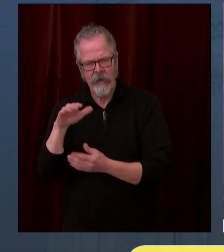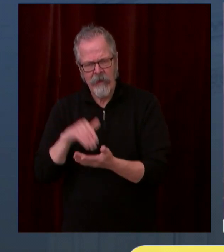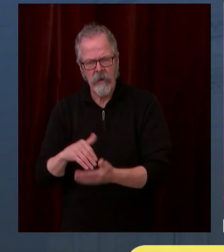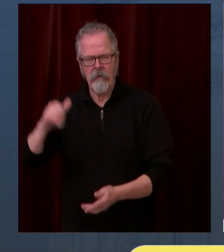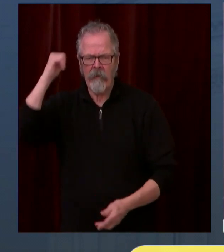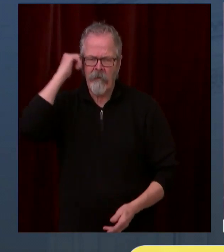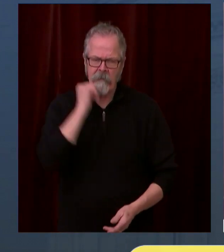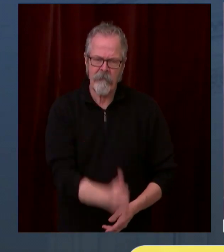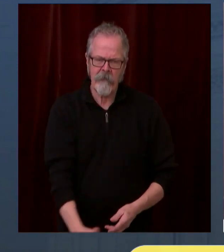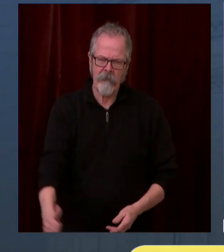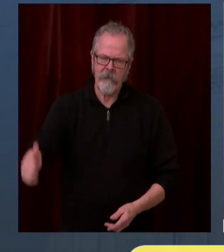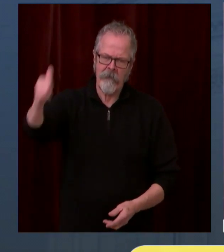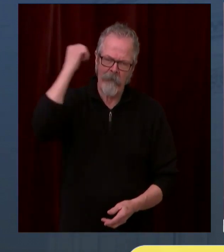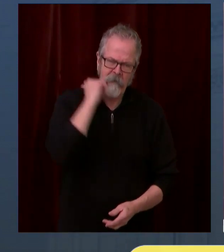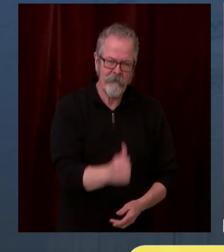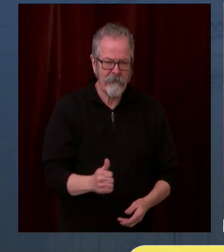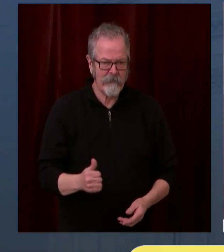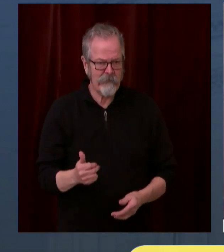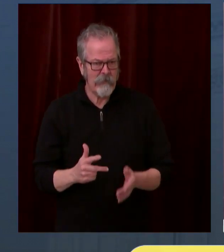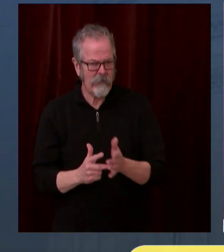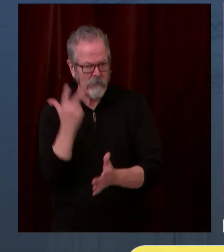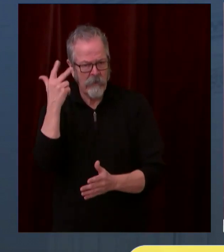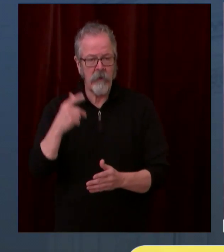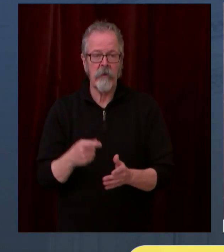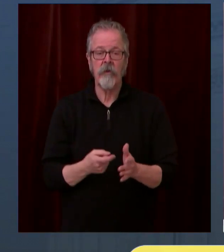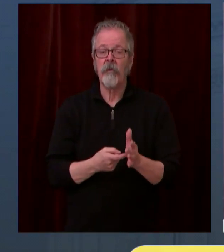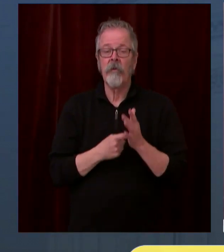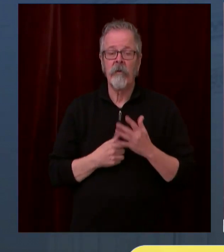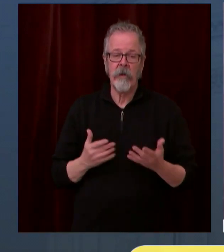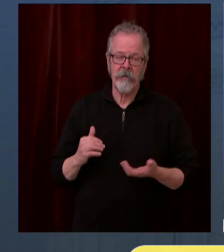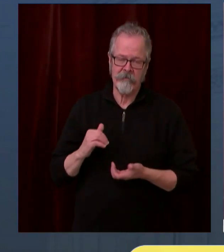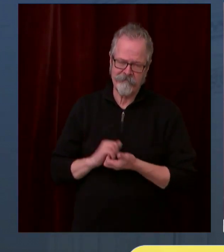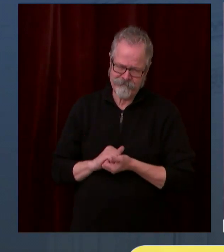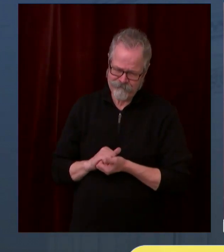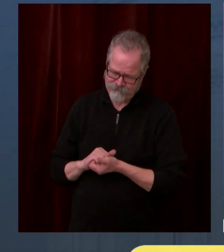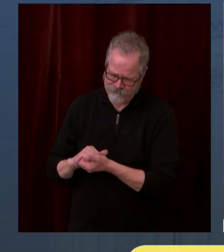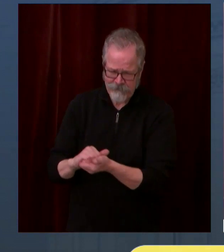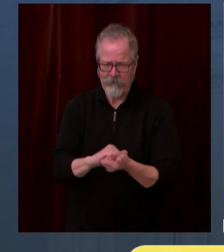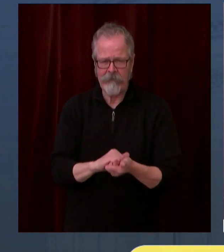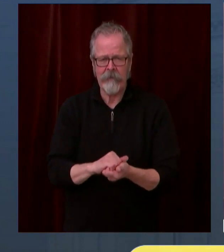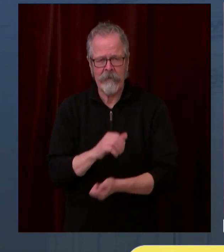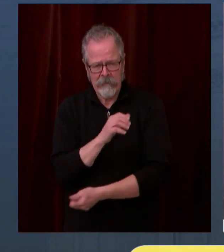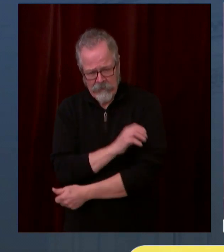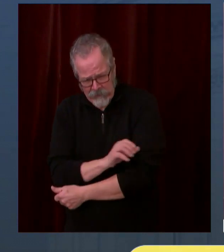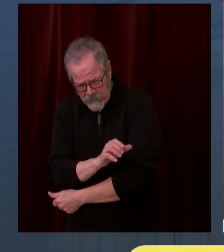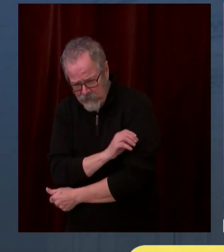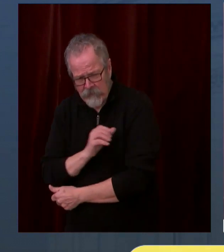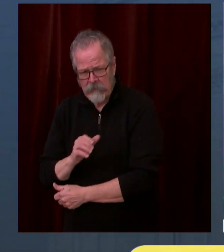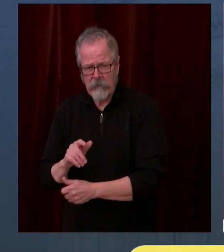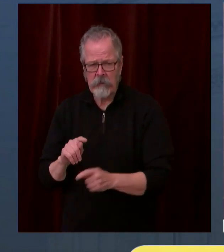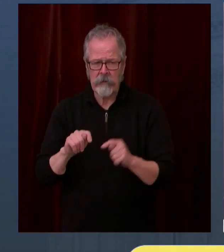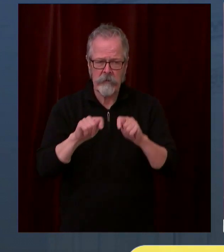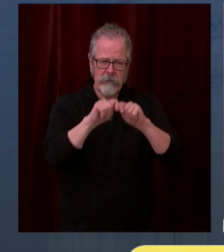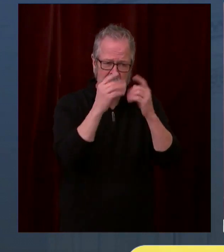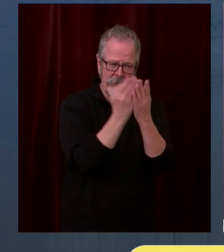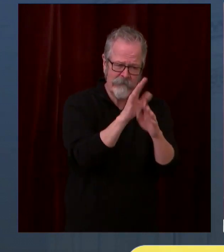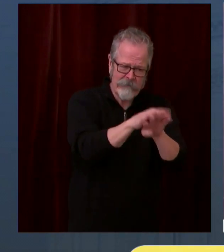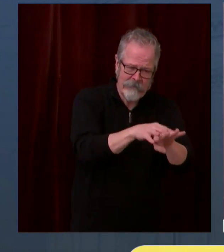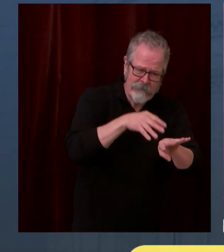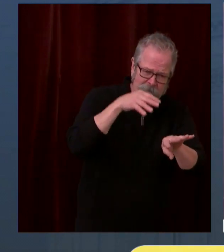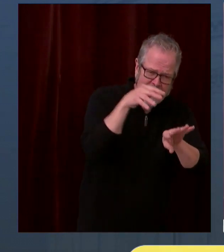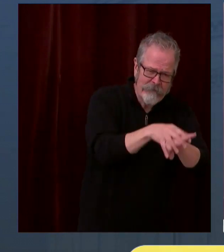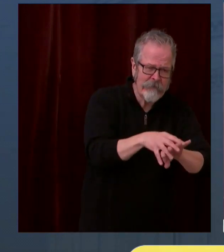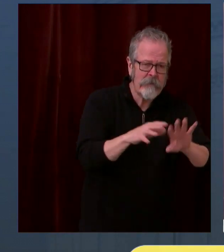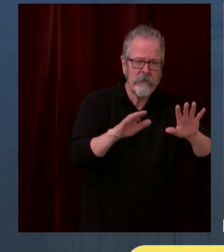on the ground, like Jane, who are doing things every single day. Everyone who works together to make sure that we get this life-saving dose